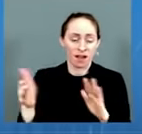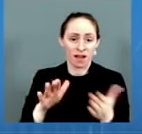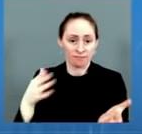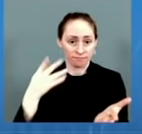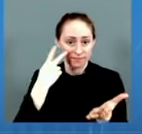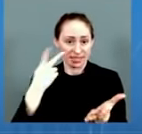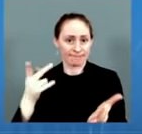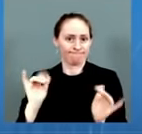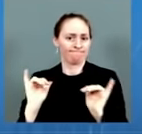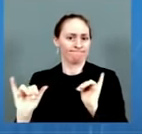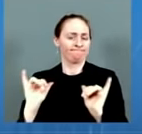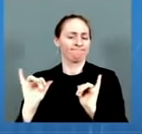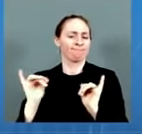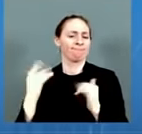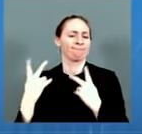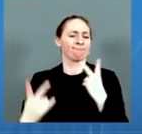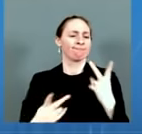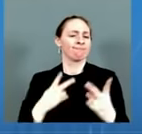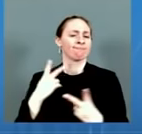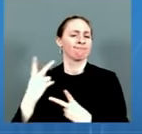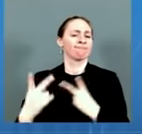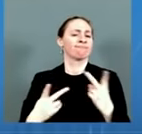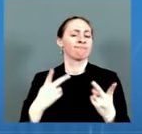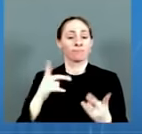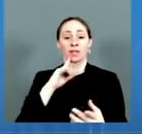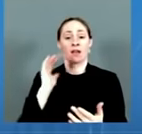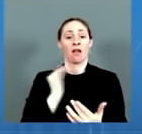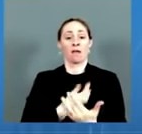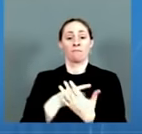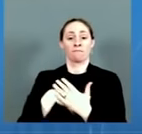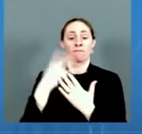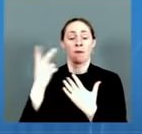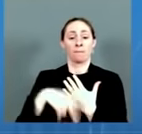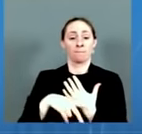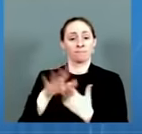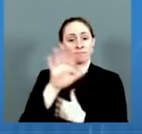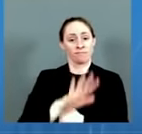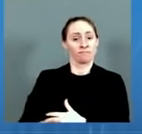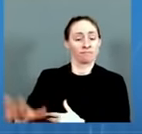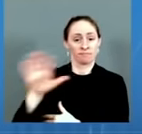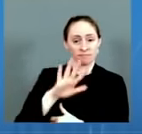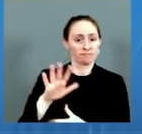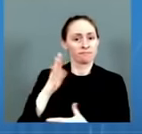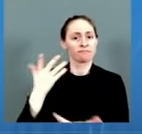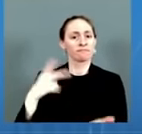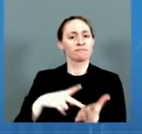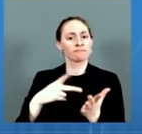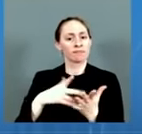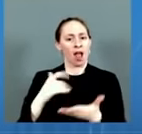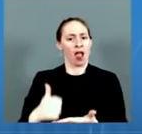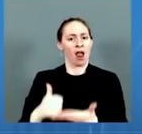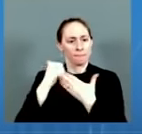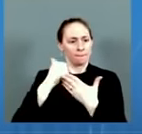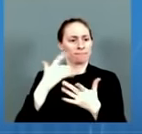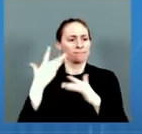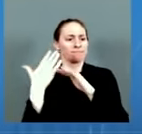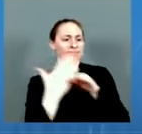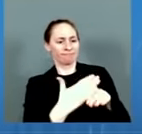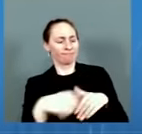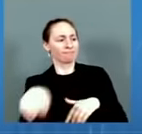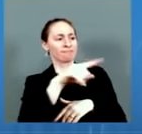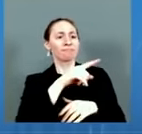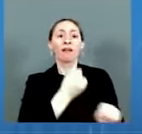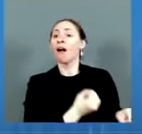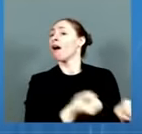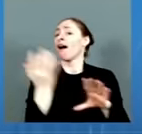hospitalizations and it has saved 1.1 million American lives. 1.1 million